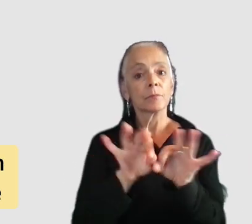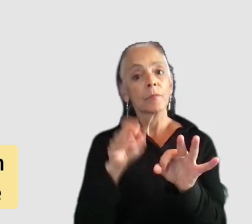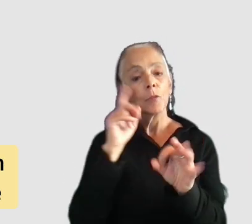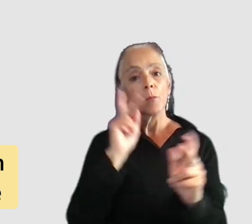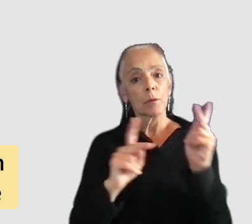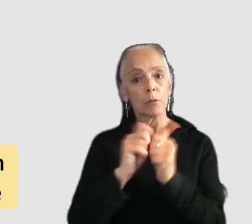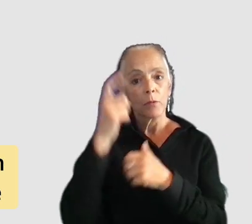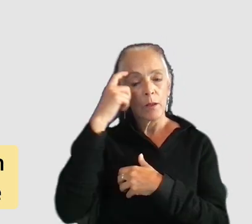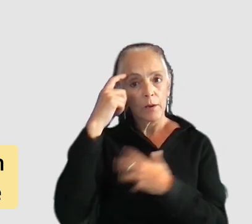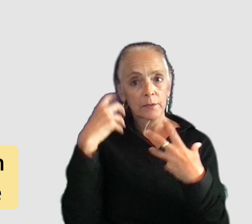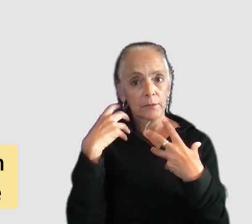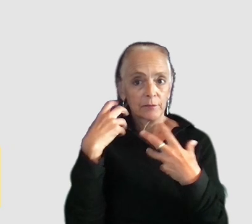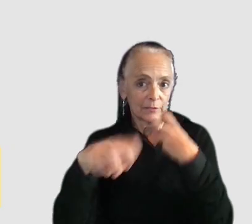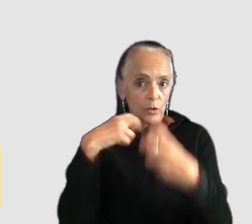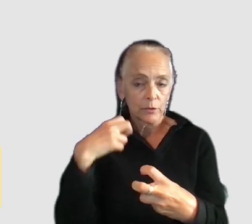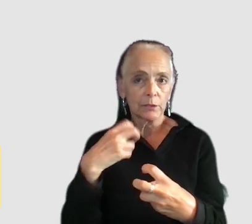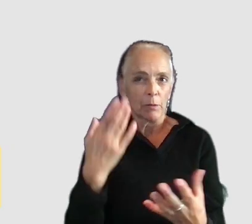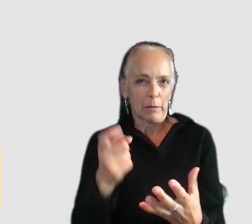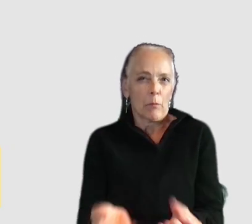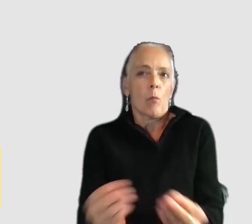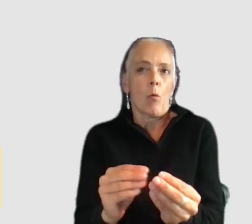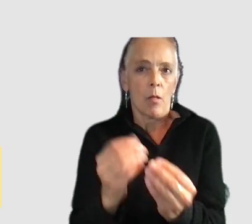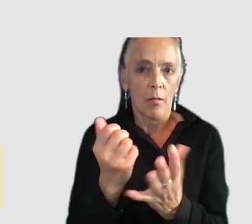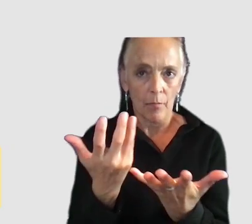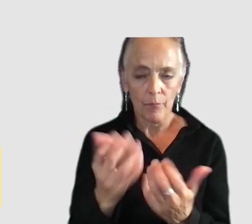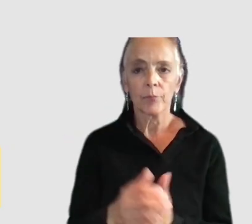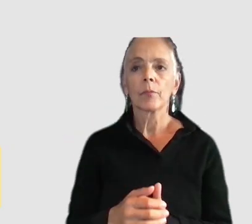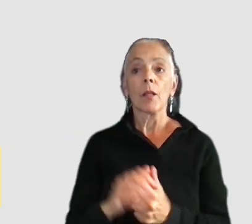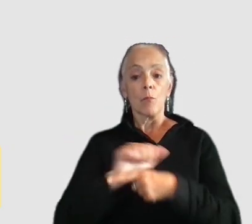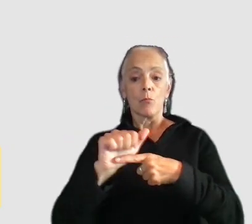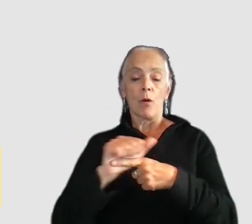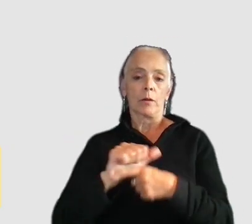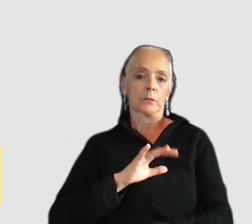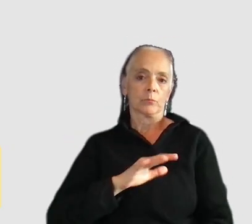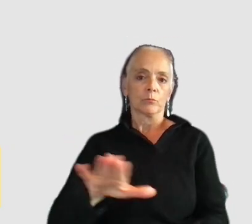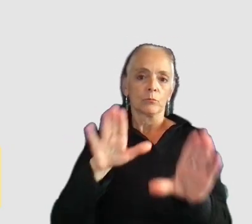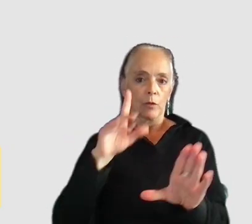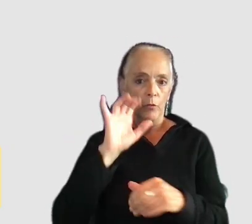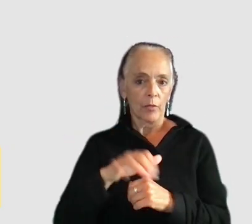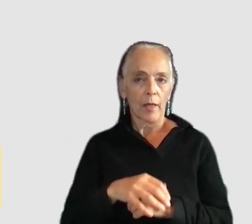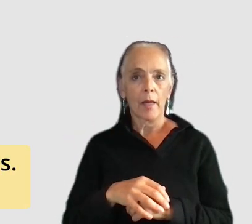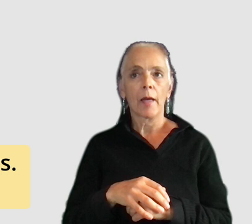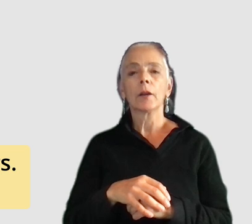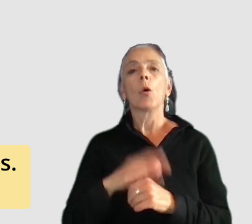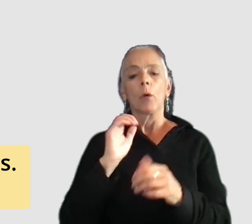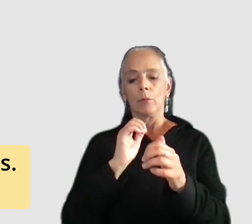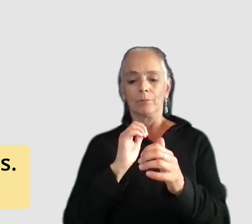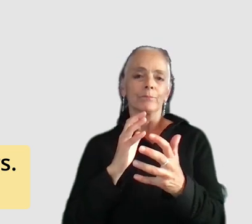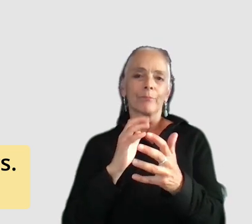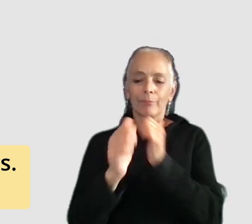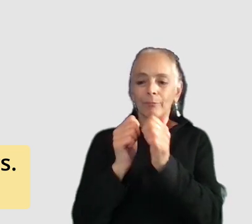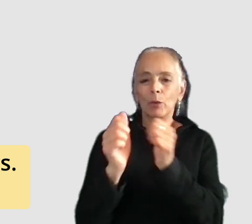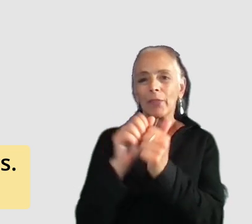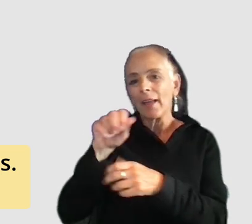cognitive difficulties who might need a little bit more and practice modes are really great for this so this will usually be against ai and that will serve as